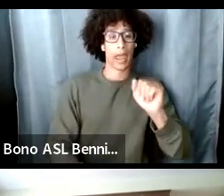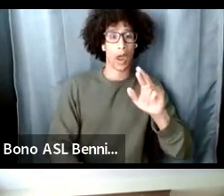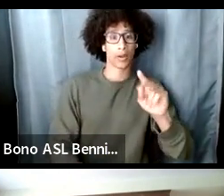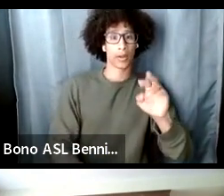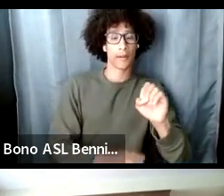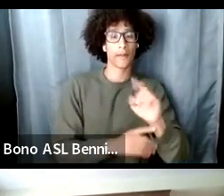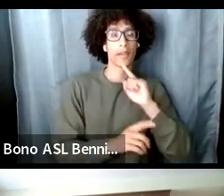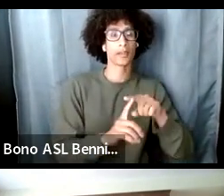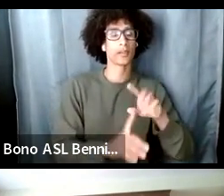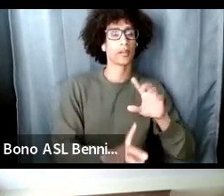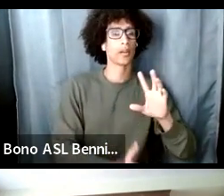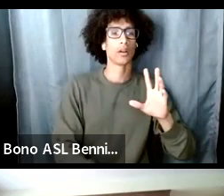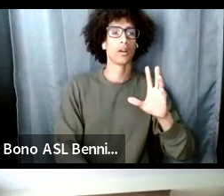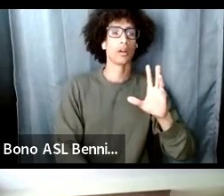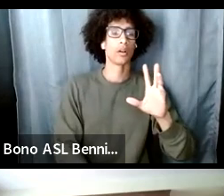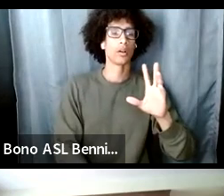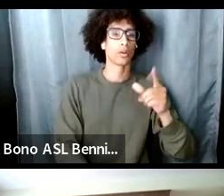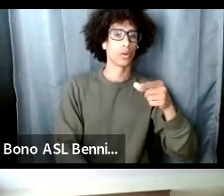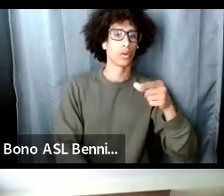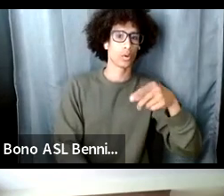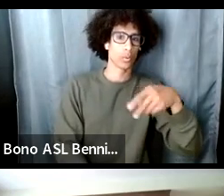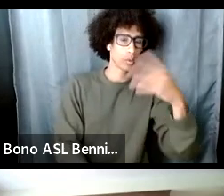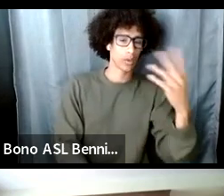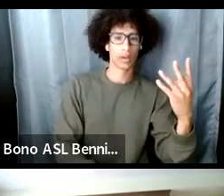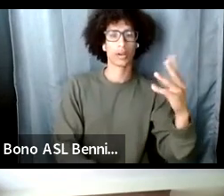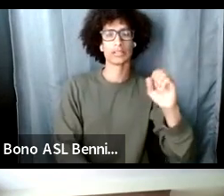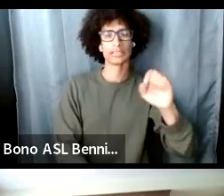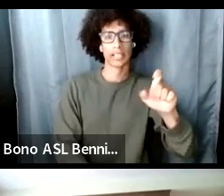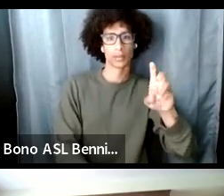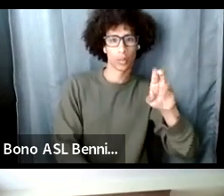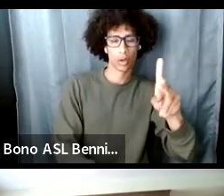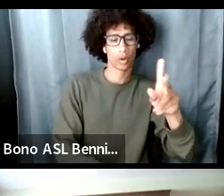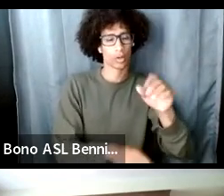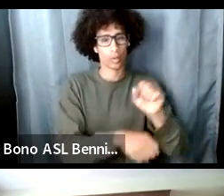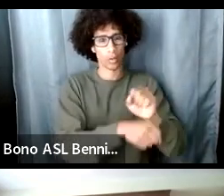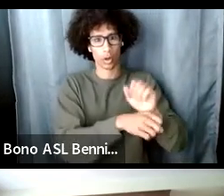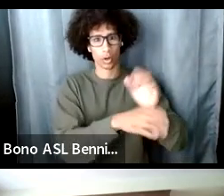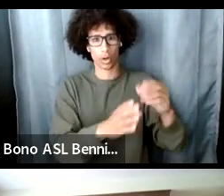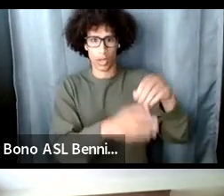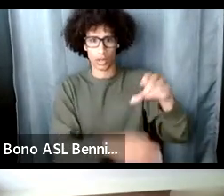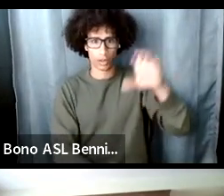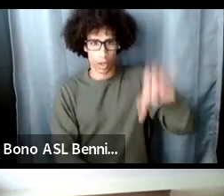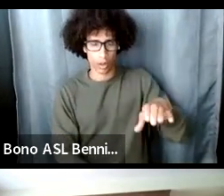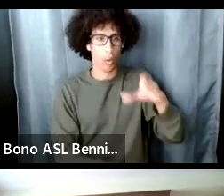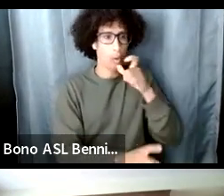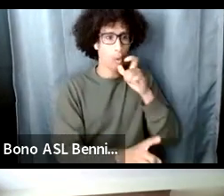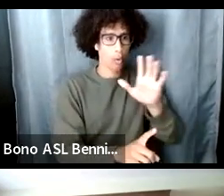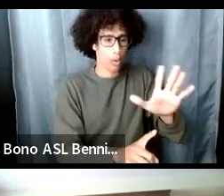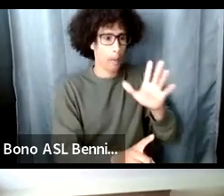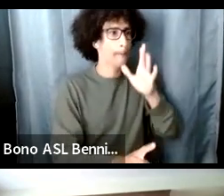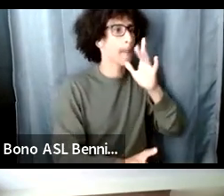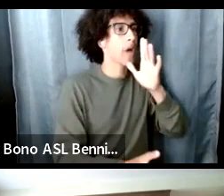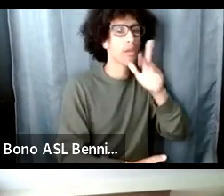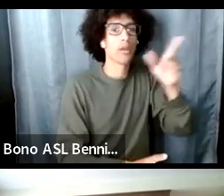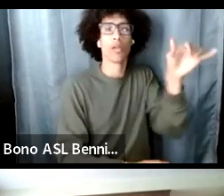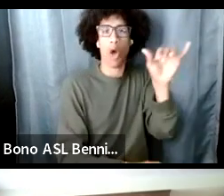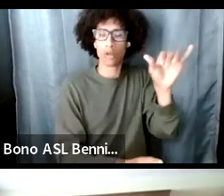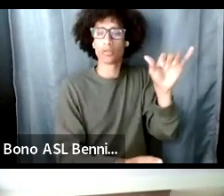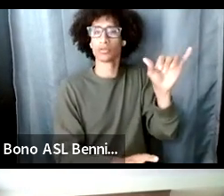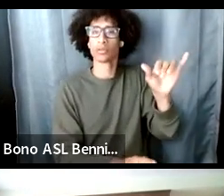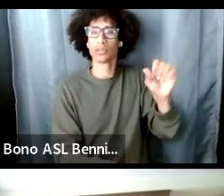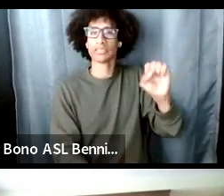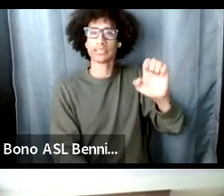from chicago whose mother was also a sex worker so my narrative that contributes to the larger